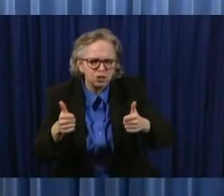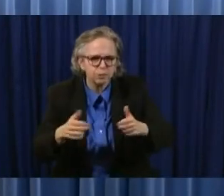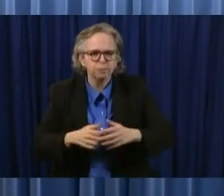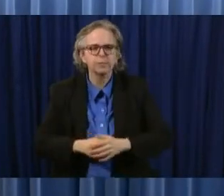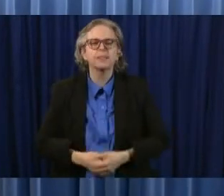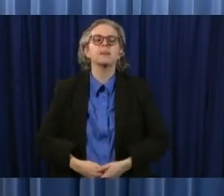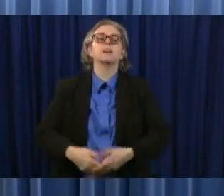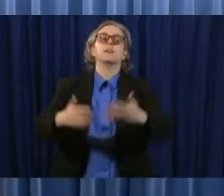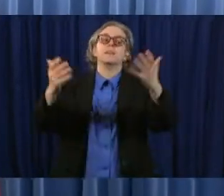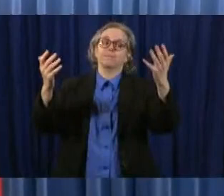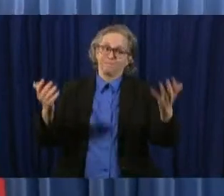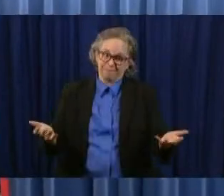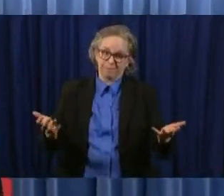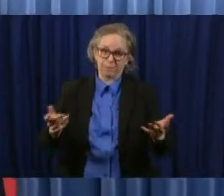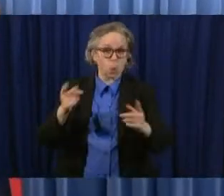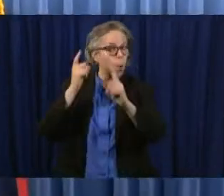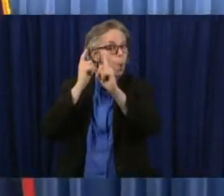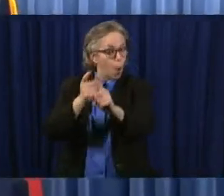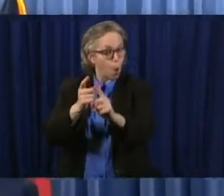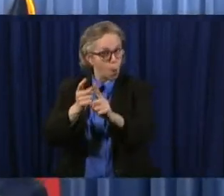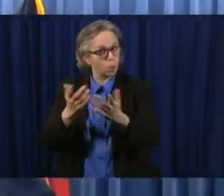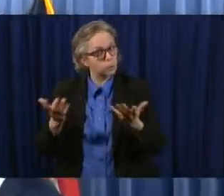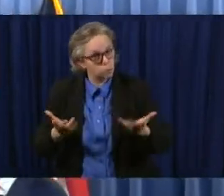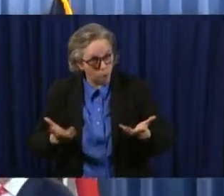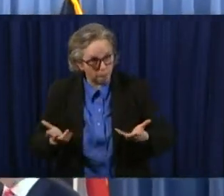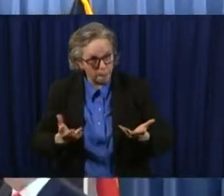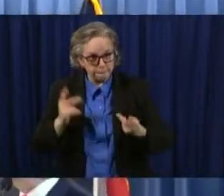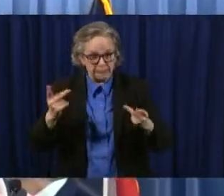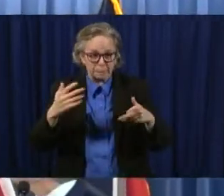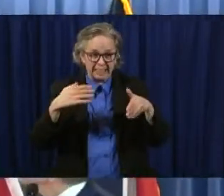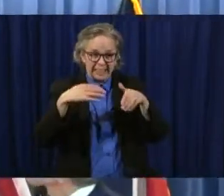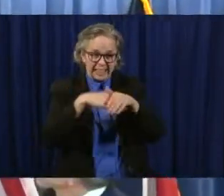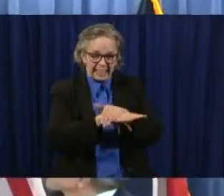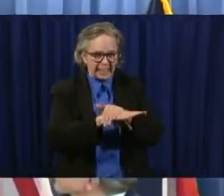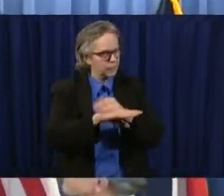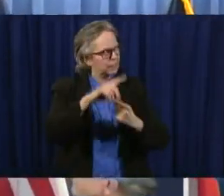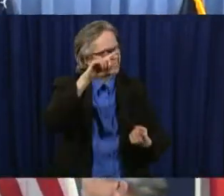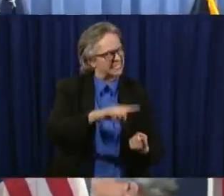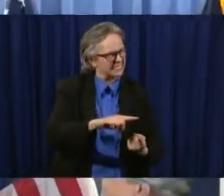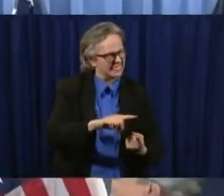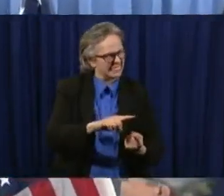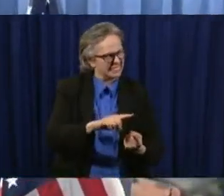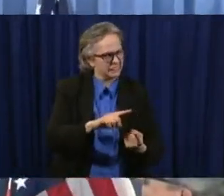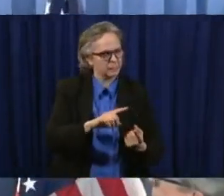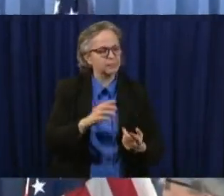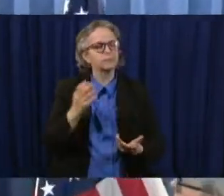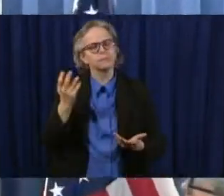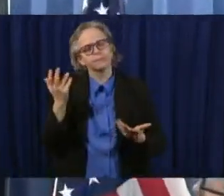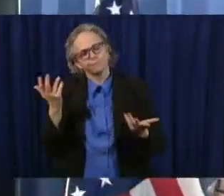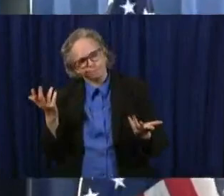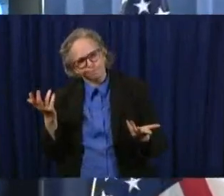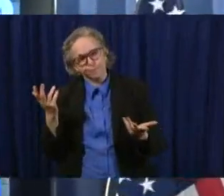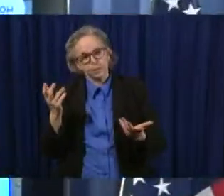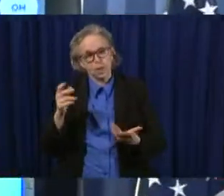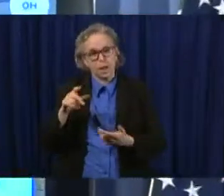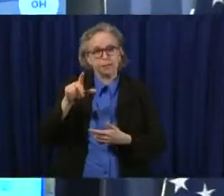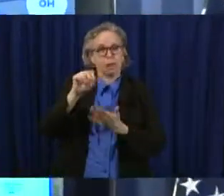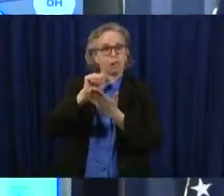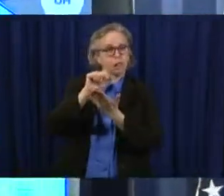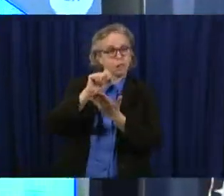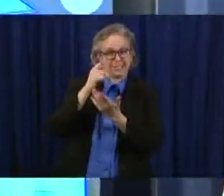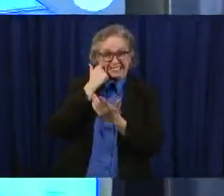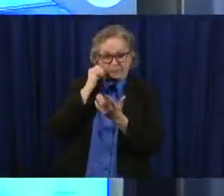want to minimize the number of people going into boards of elections of course as a result of the law that the state legislature passed we created a special